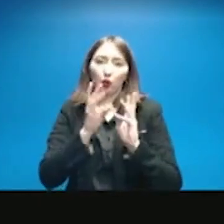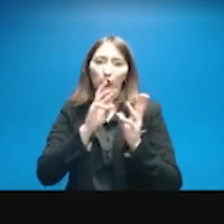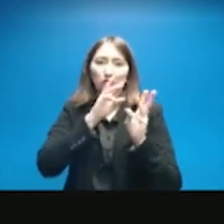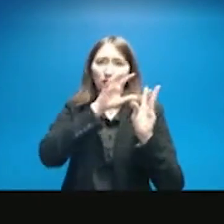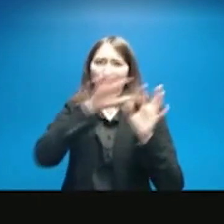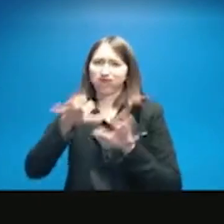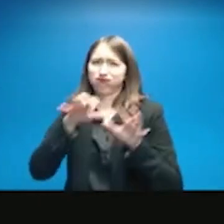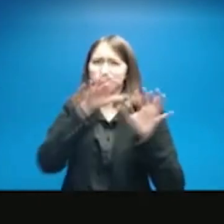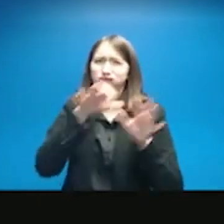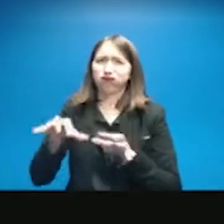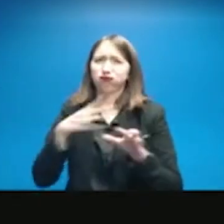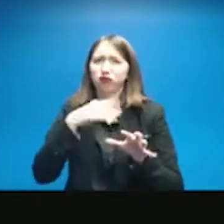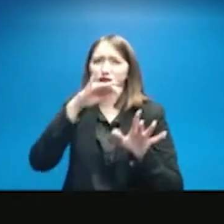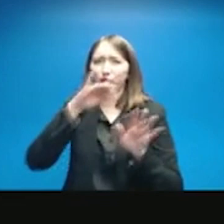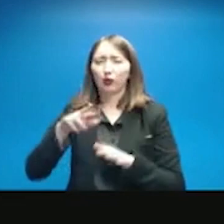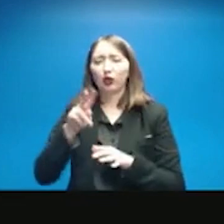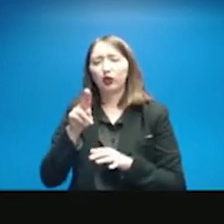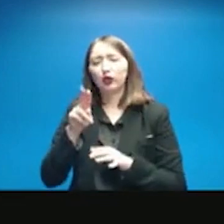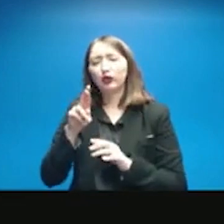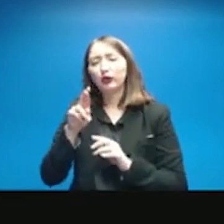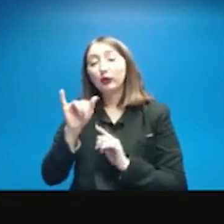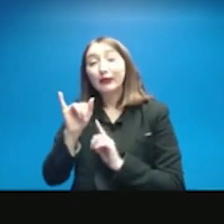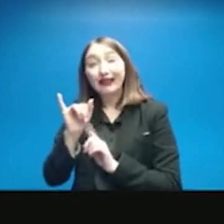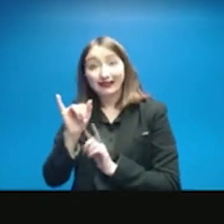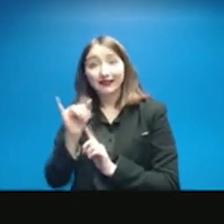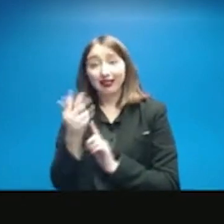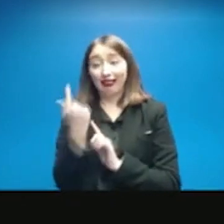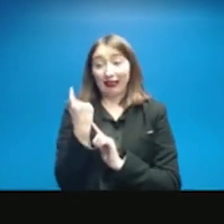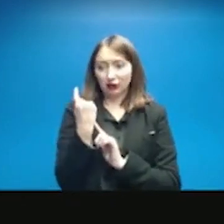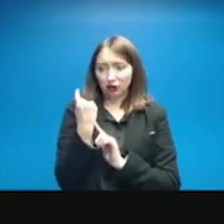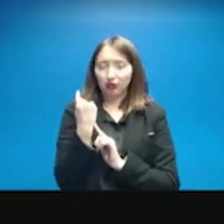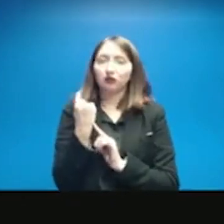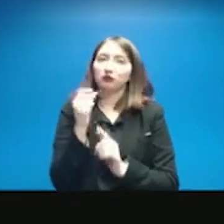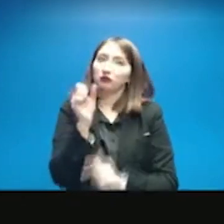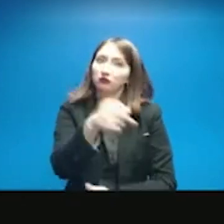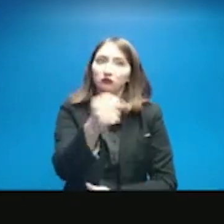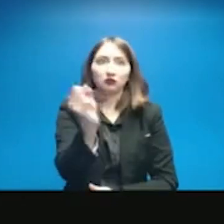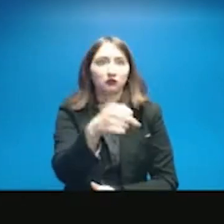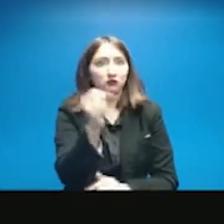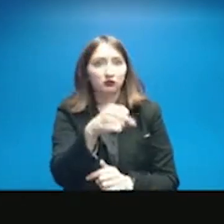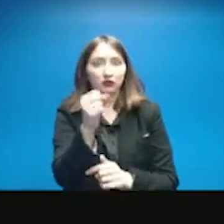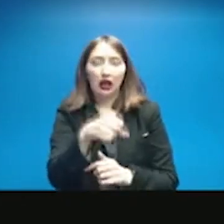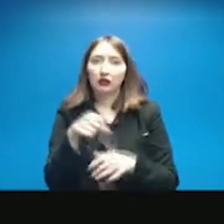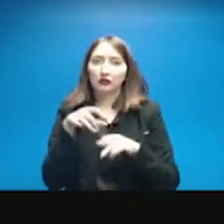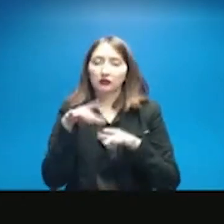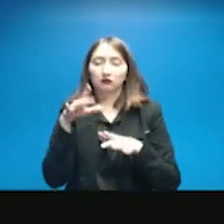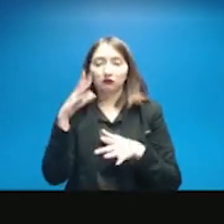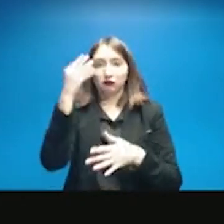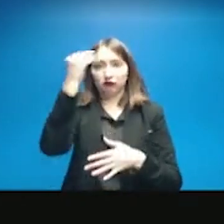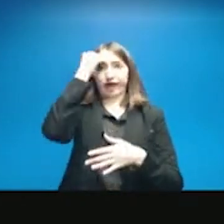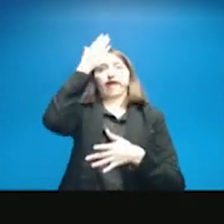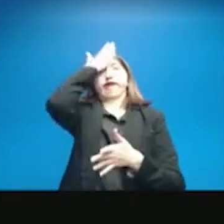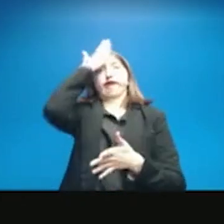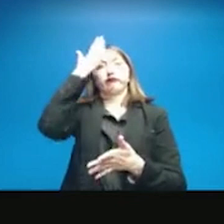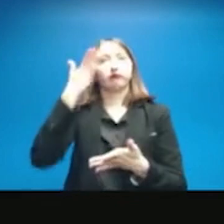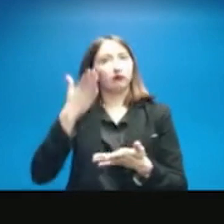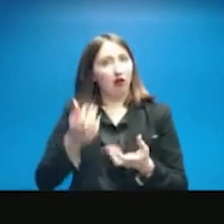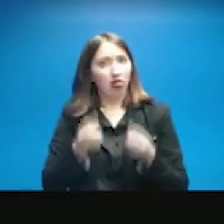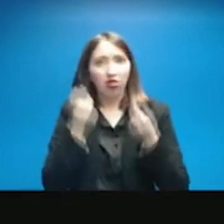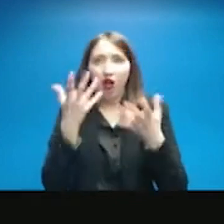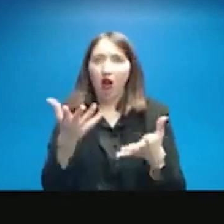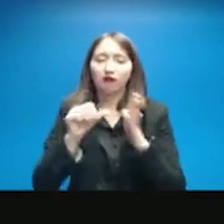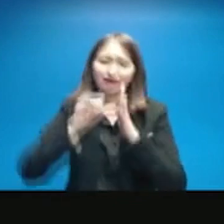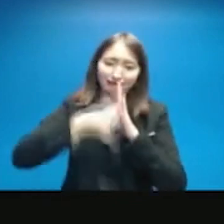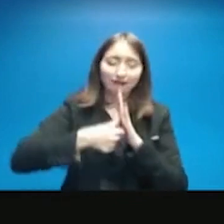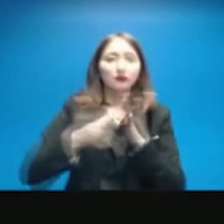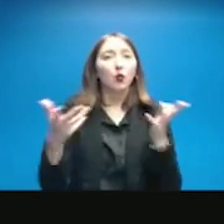year. And I think one of the key areas for all of us was communication, communication to the public, communication